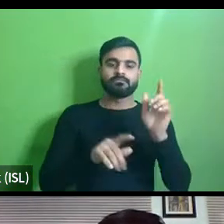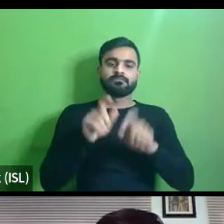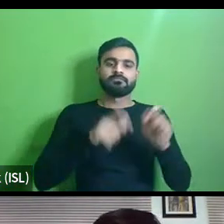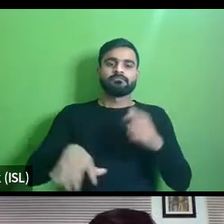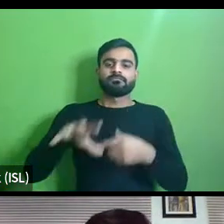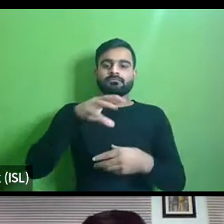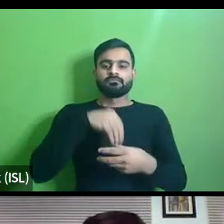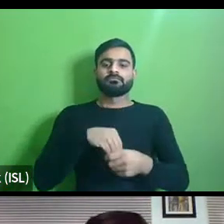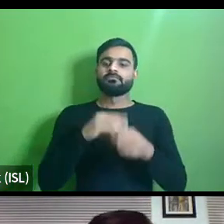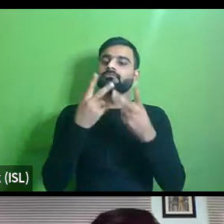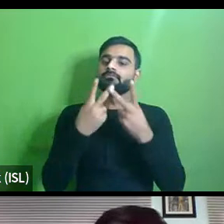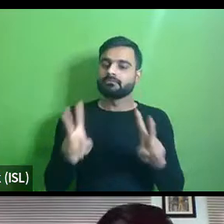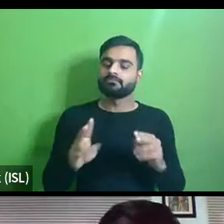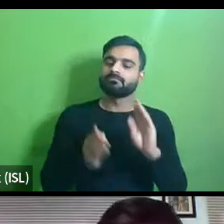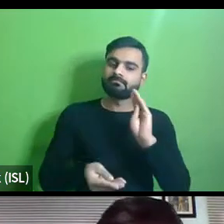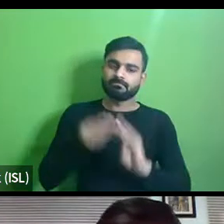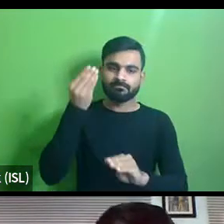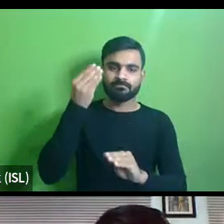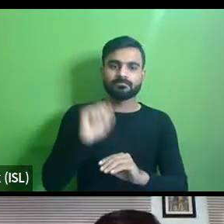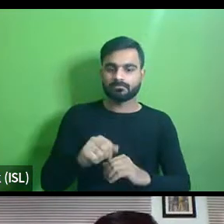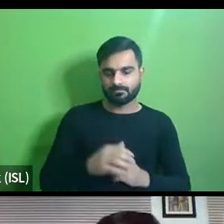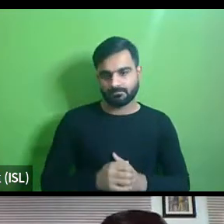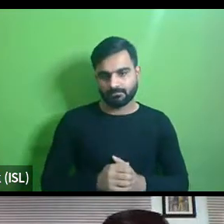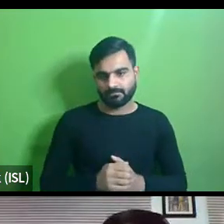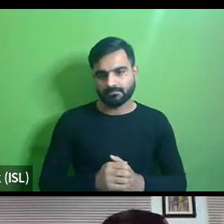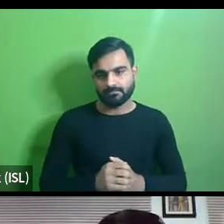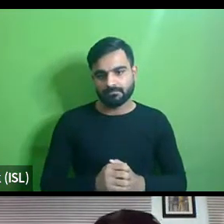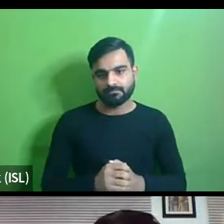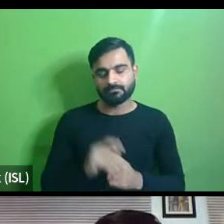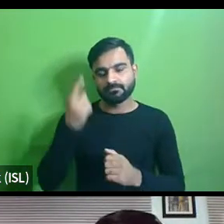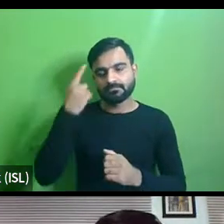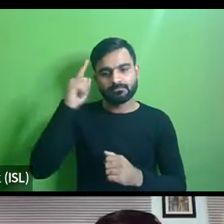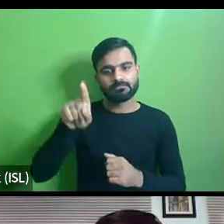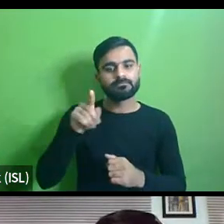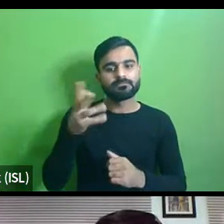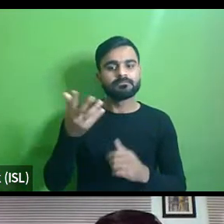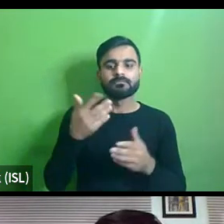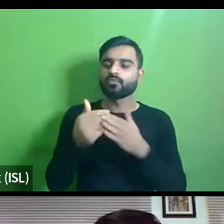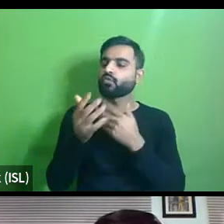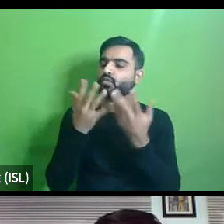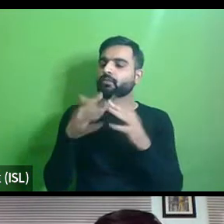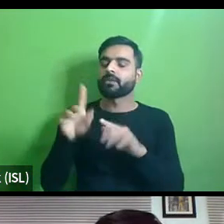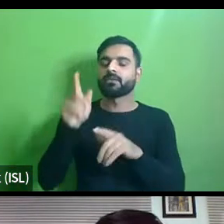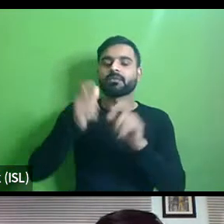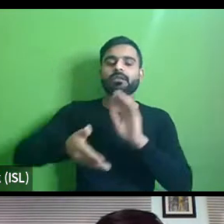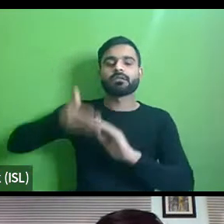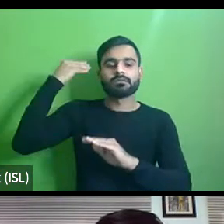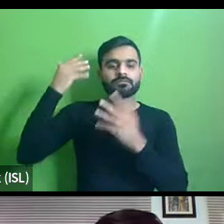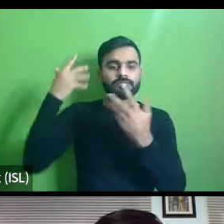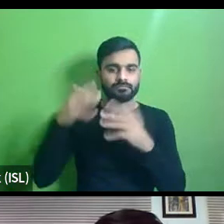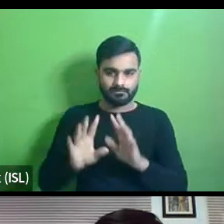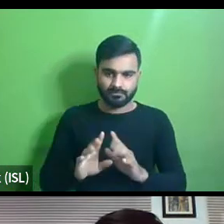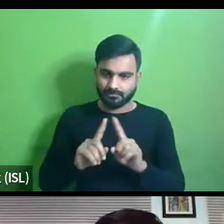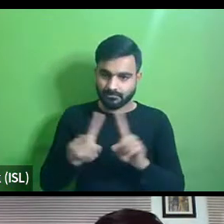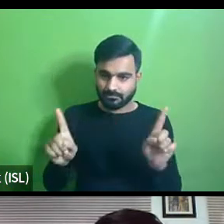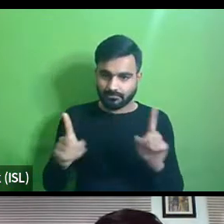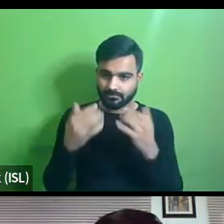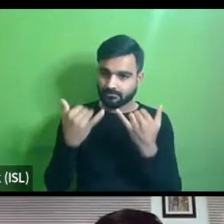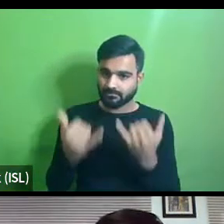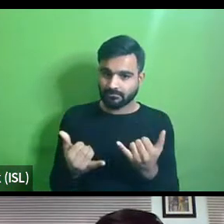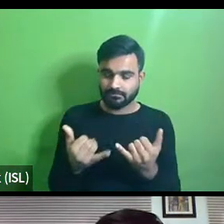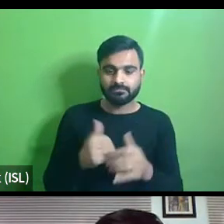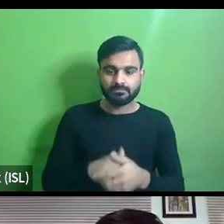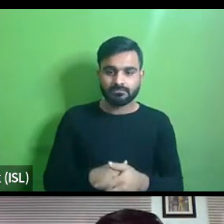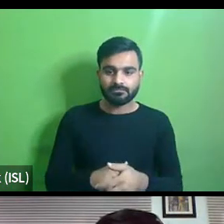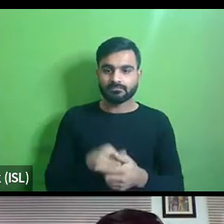has definitely increased uh you know considering the whatever was in the past but um now while uh